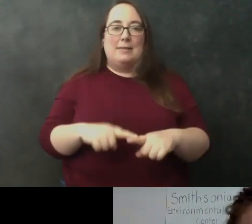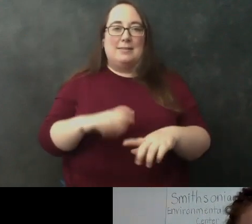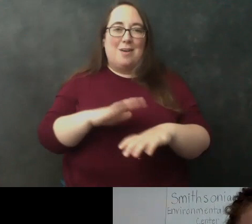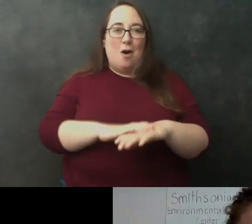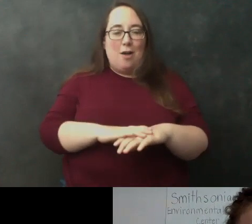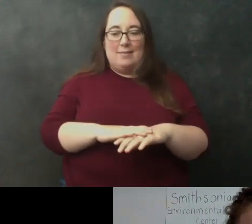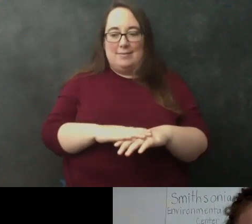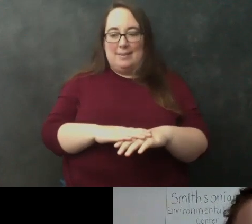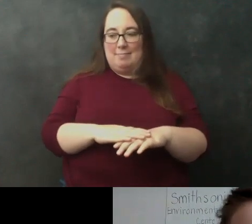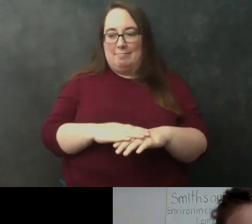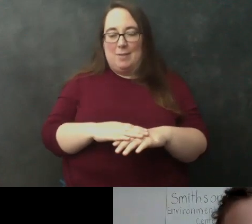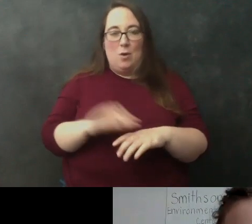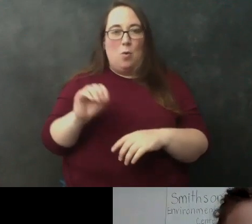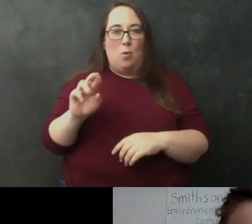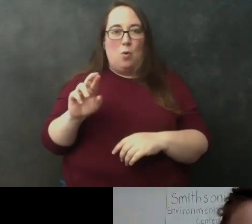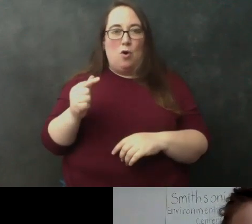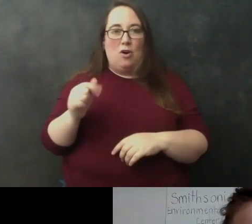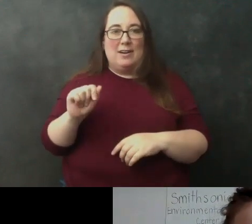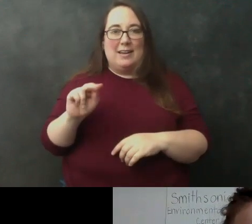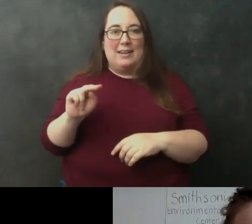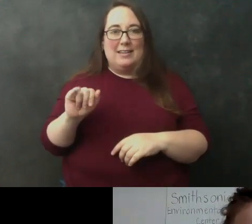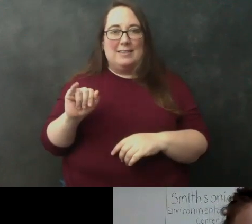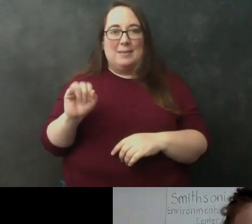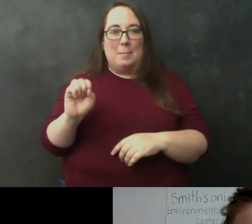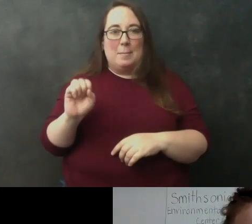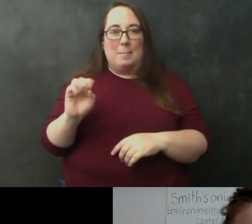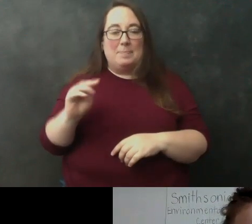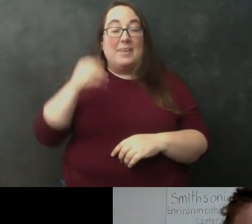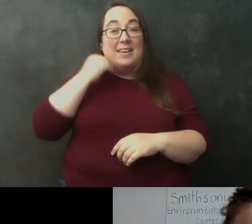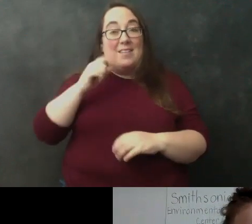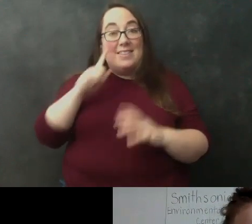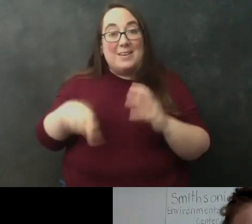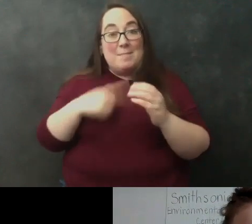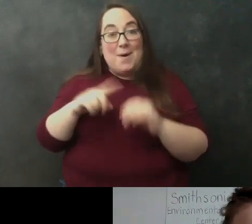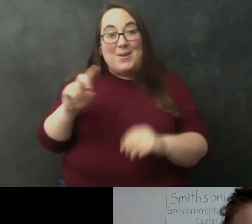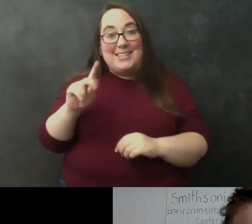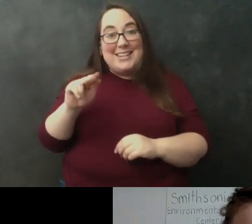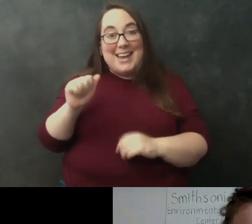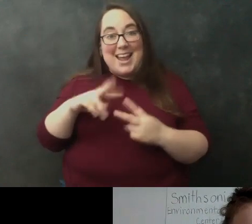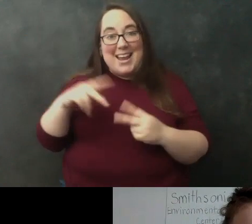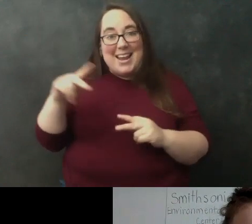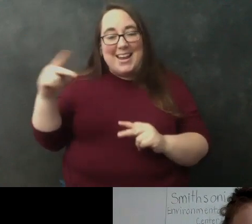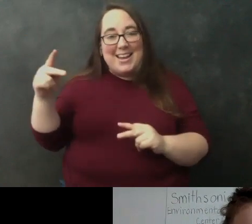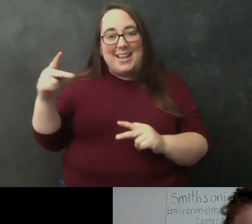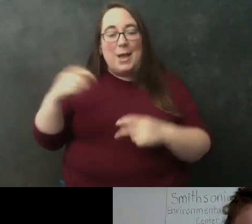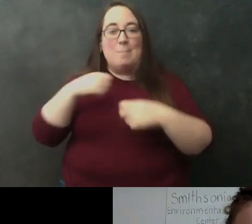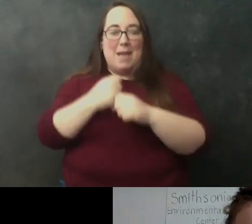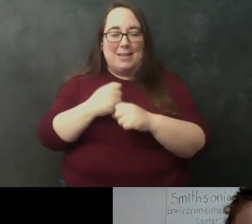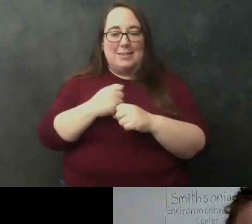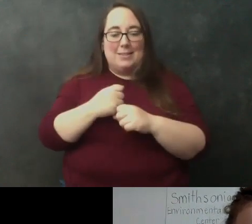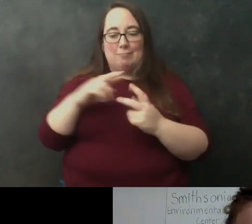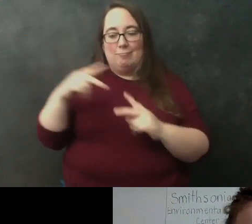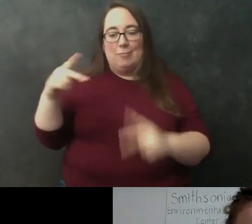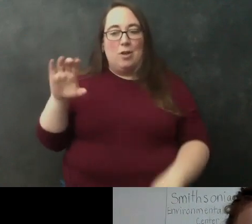so if you think about if you think about dna as as making up chromosomes right so we know